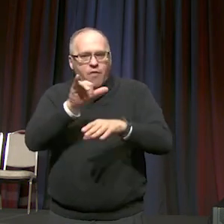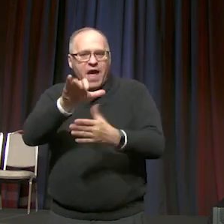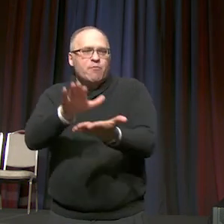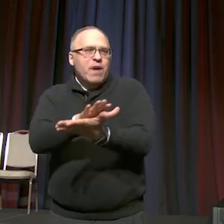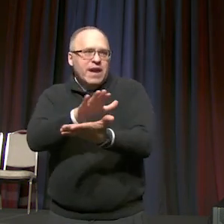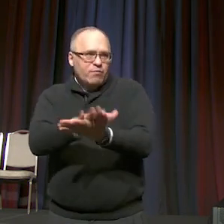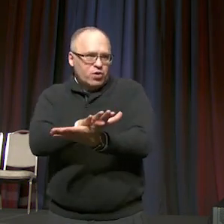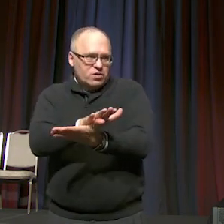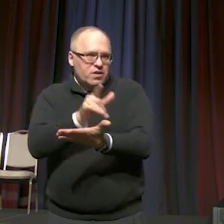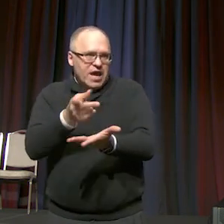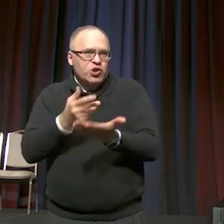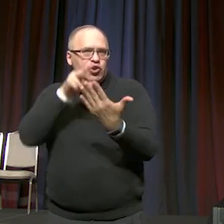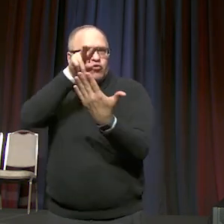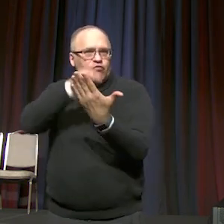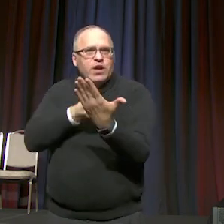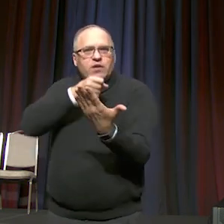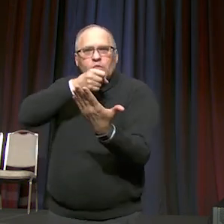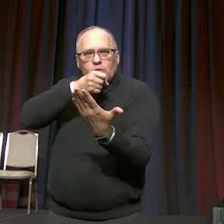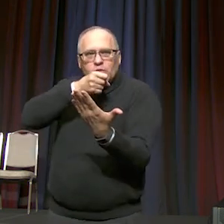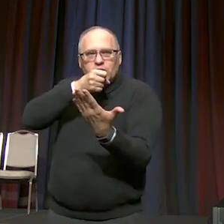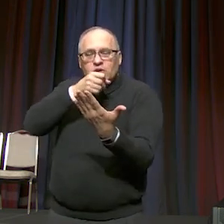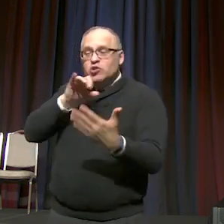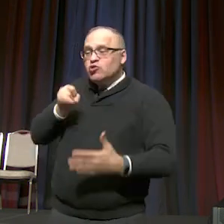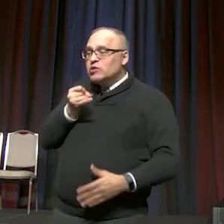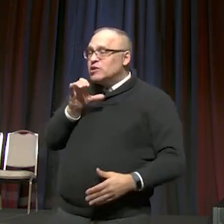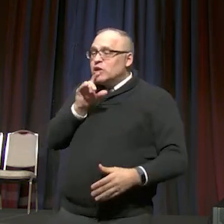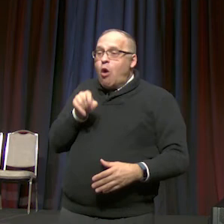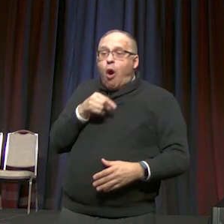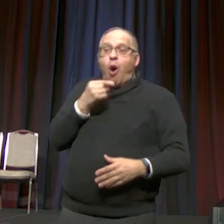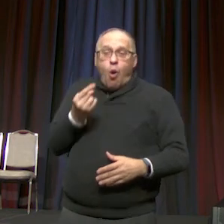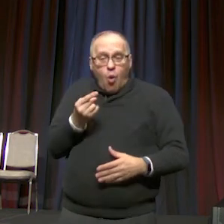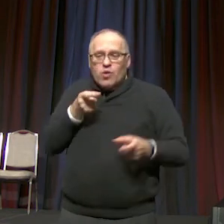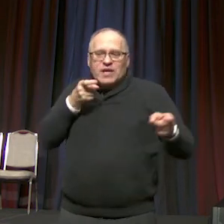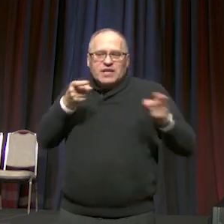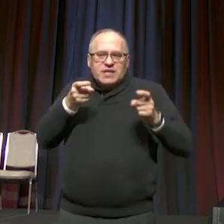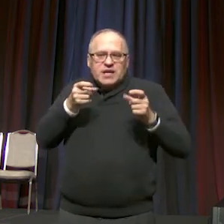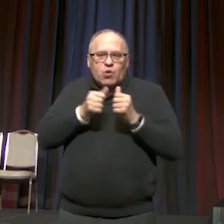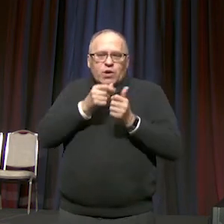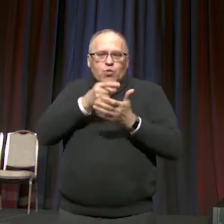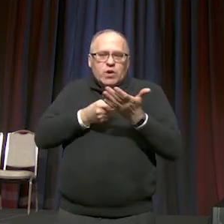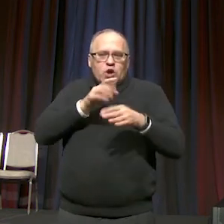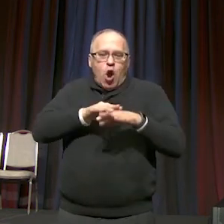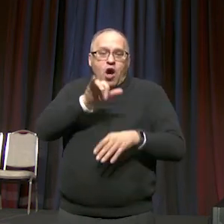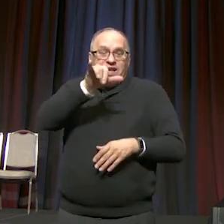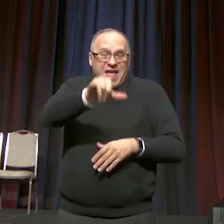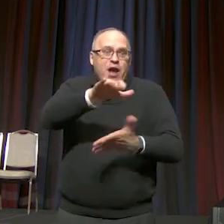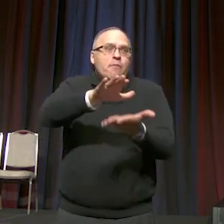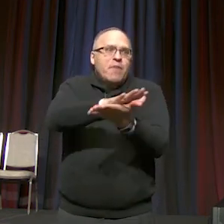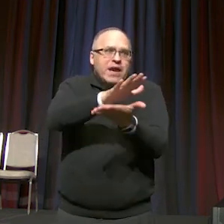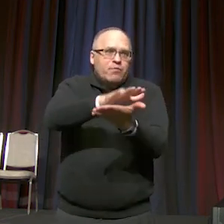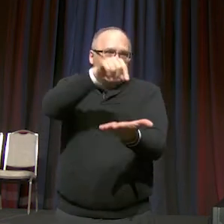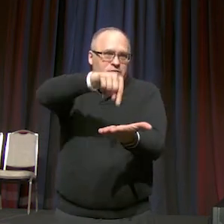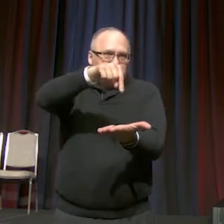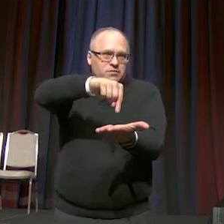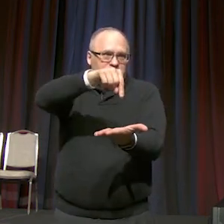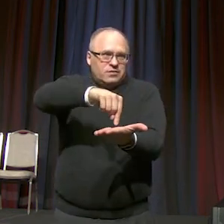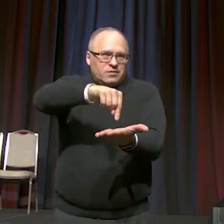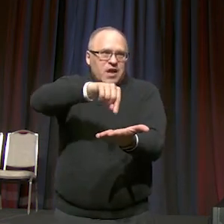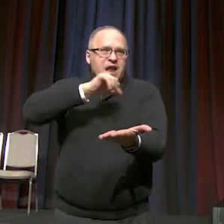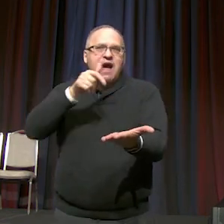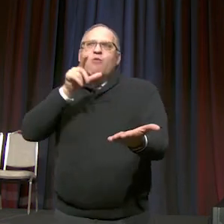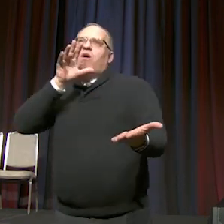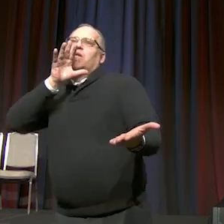Judicial Council can only deal with what's written on that paper. It's very important